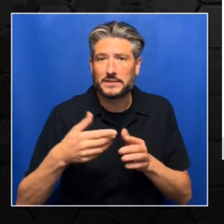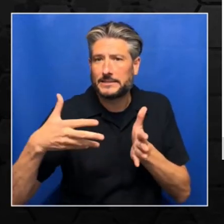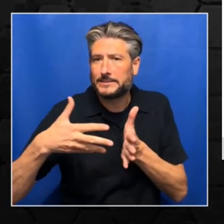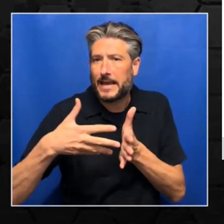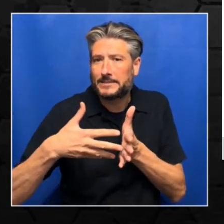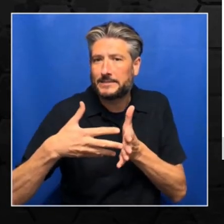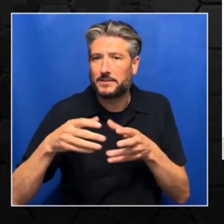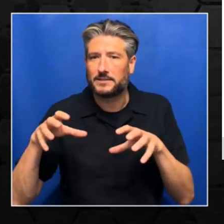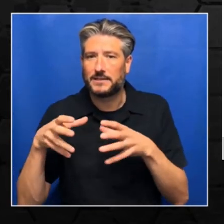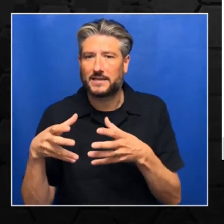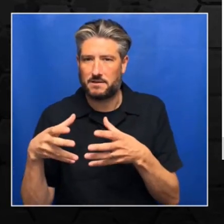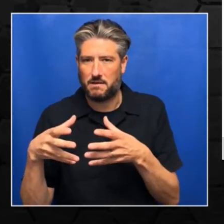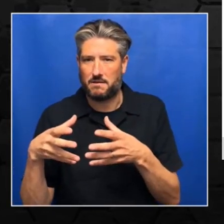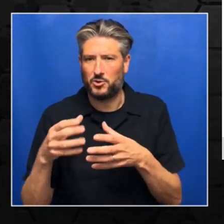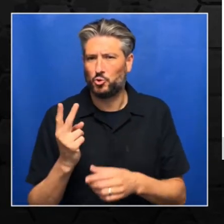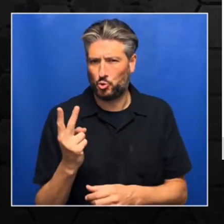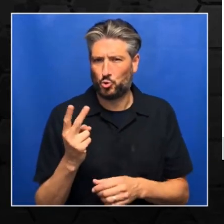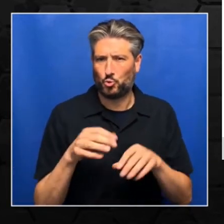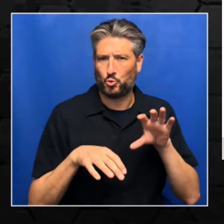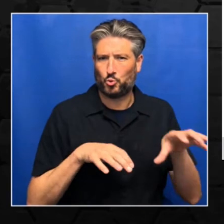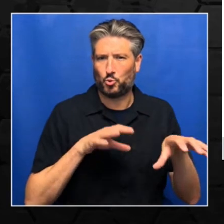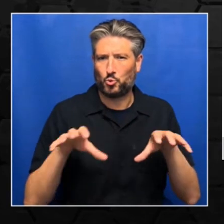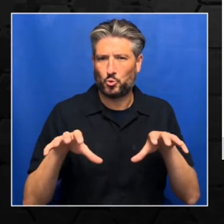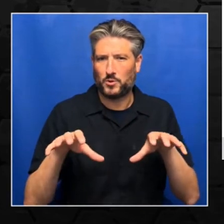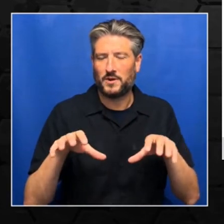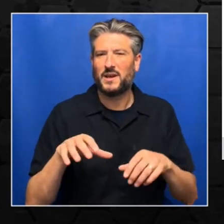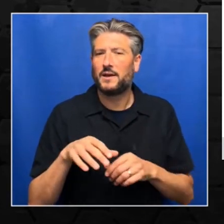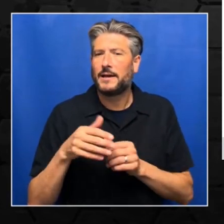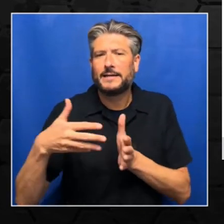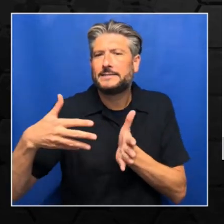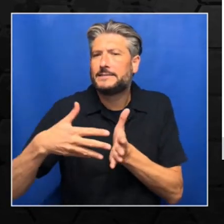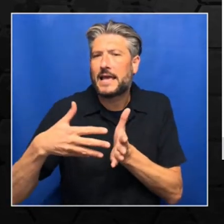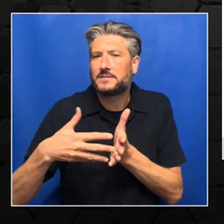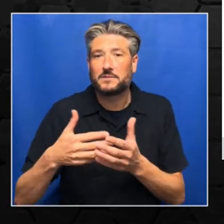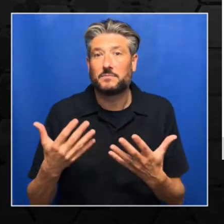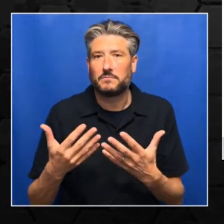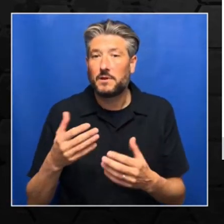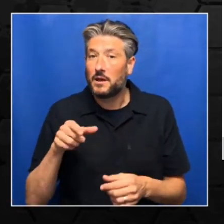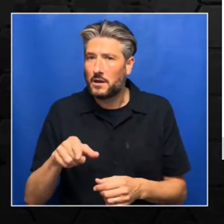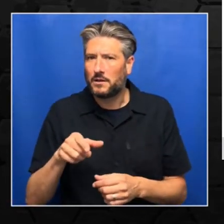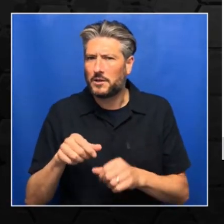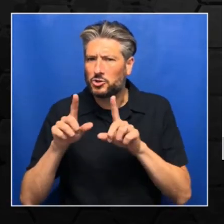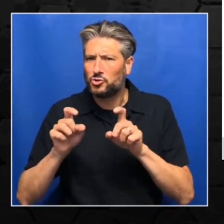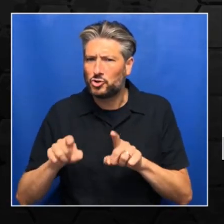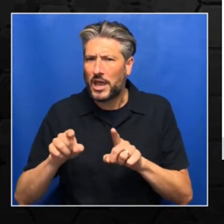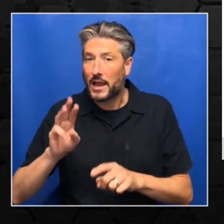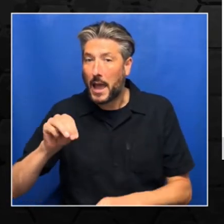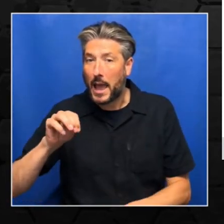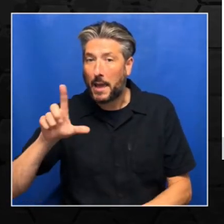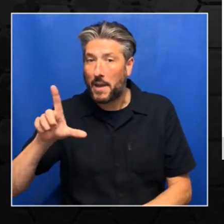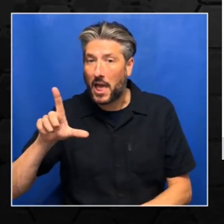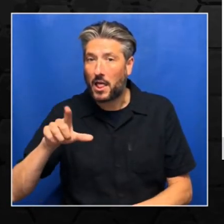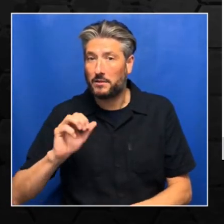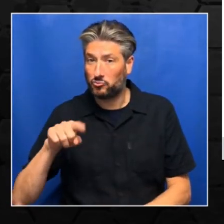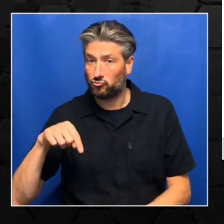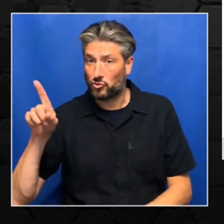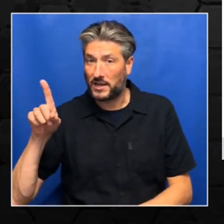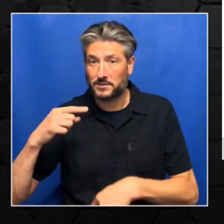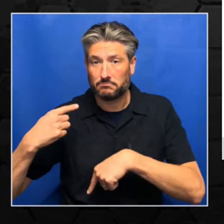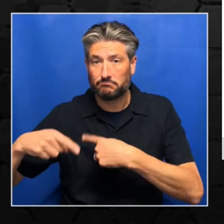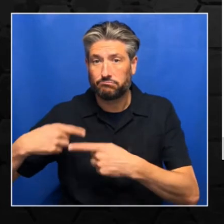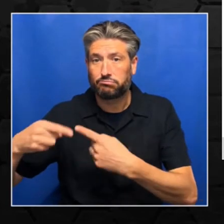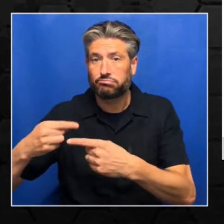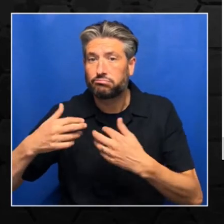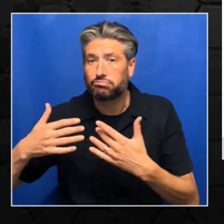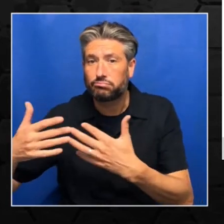the data, whereas test data set is for testing, like if a model is predicting the values correctly. So since this is our training data set,